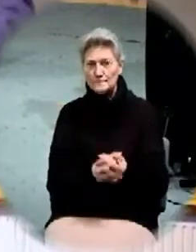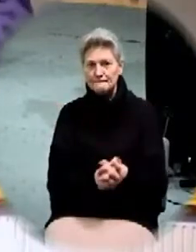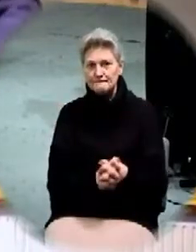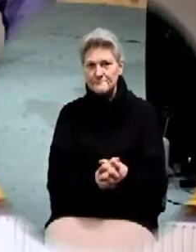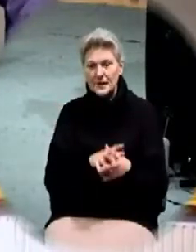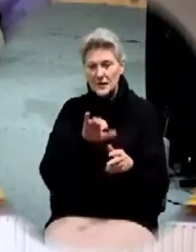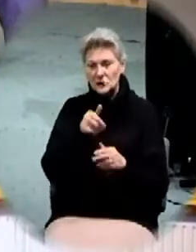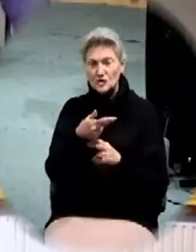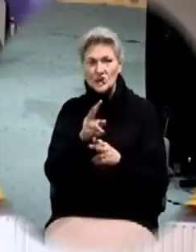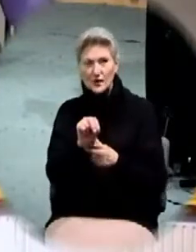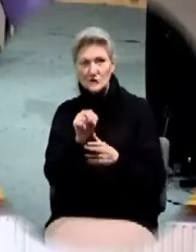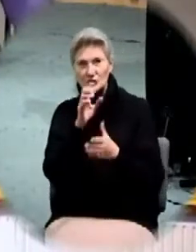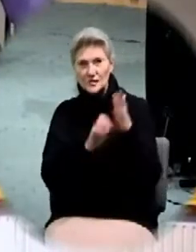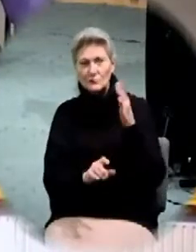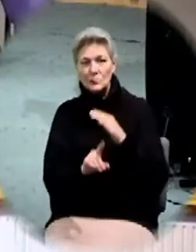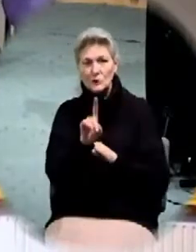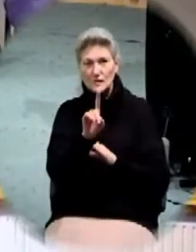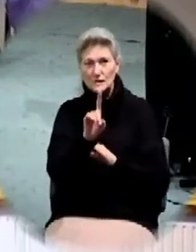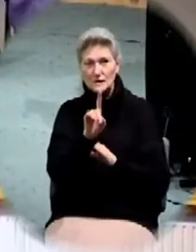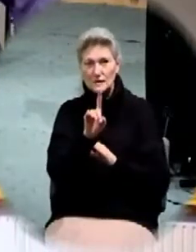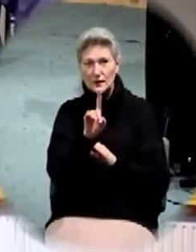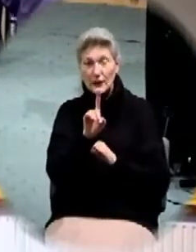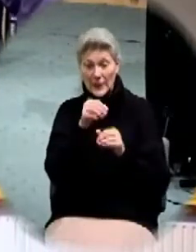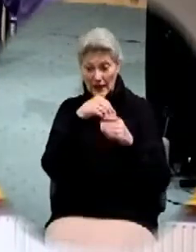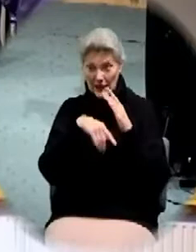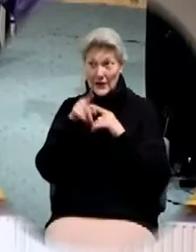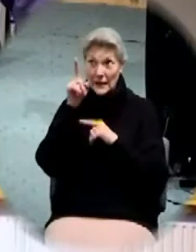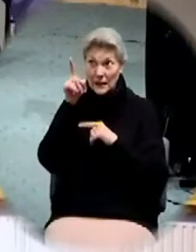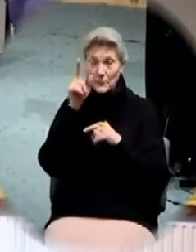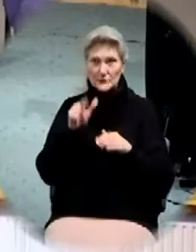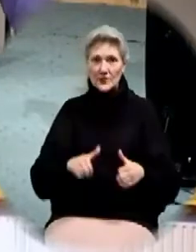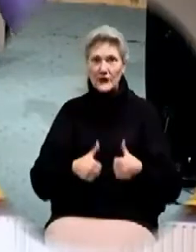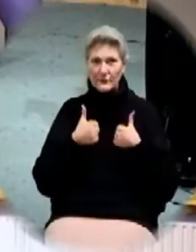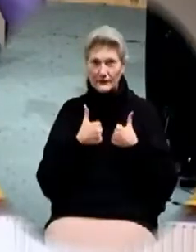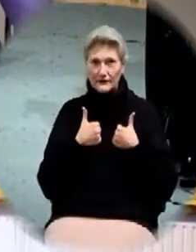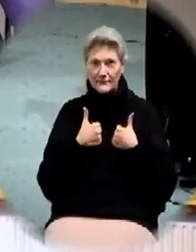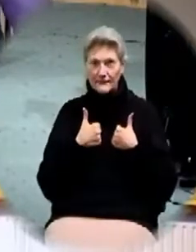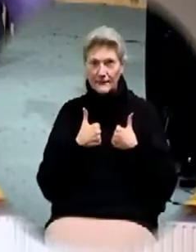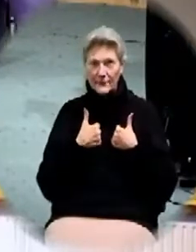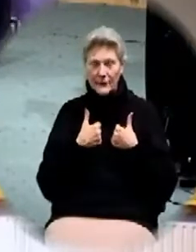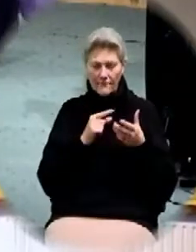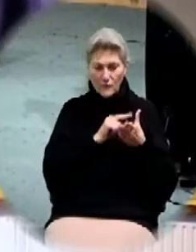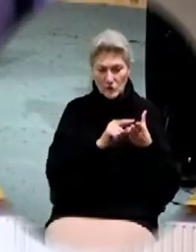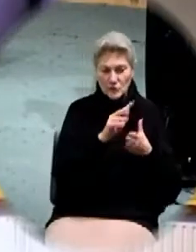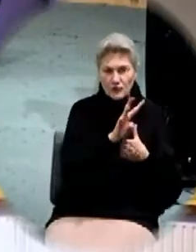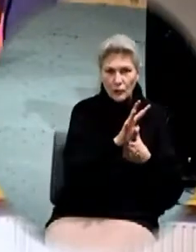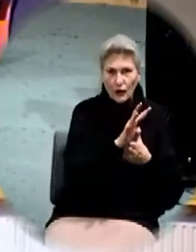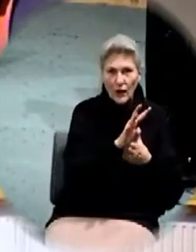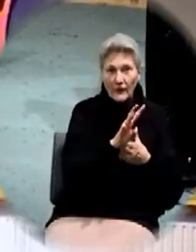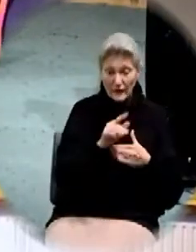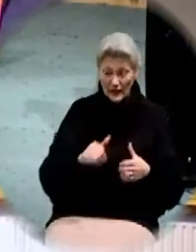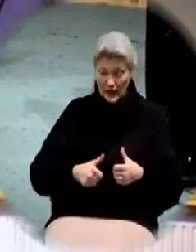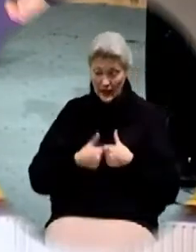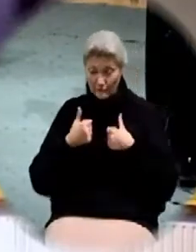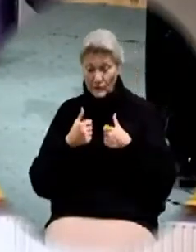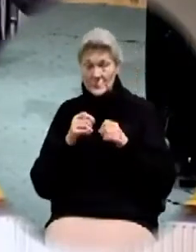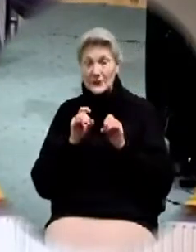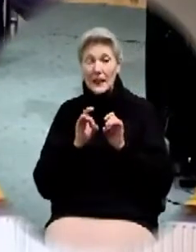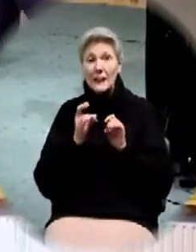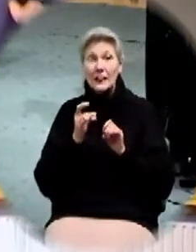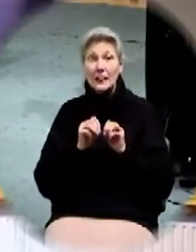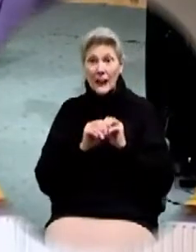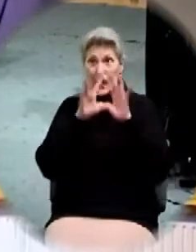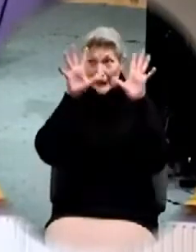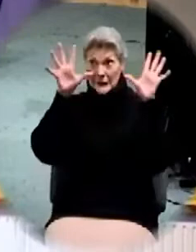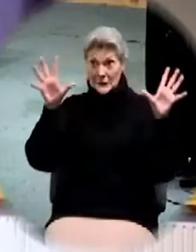John chapter one in him was life verse four and the life was the light of men everybody say light